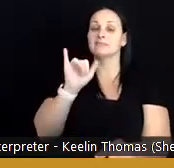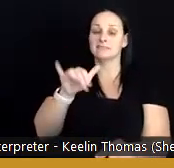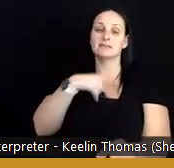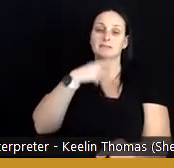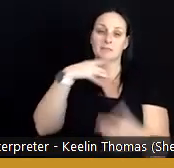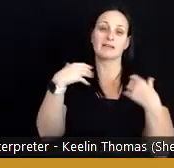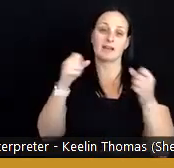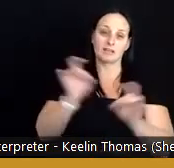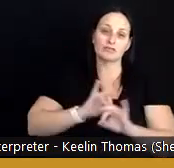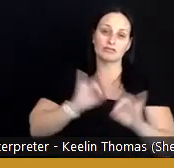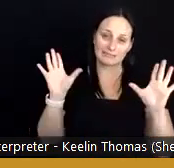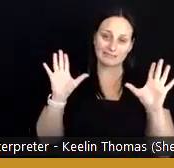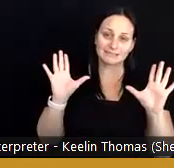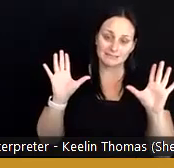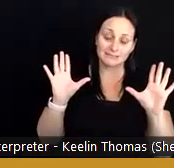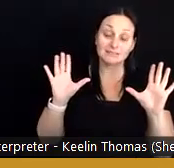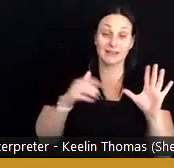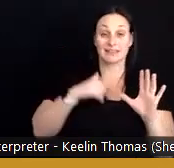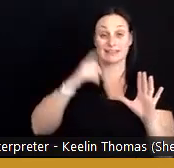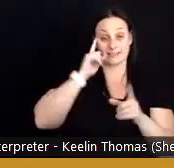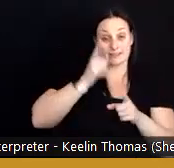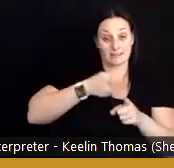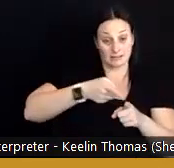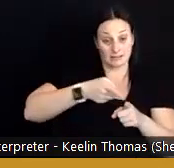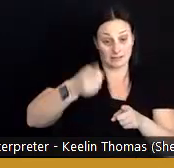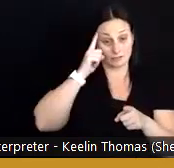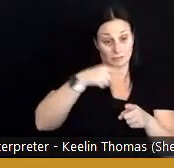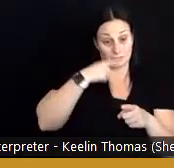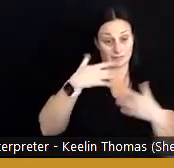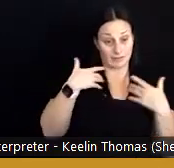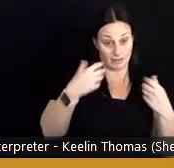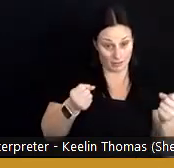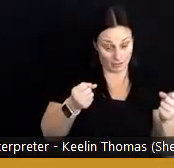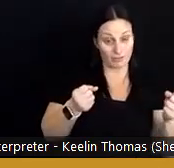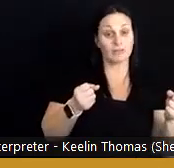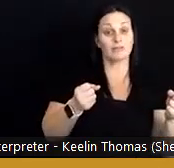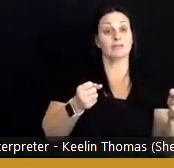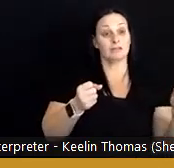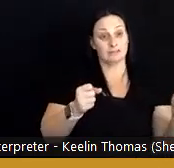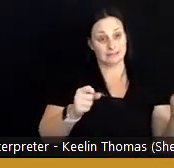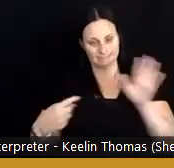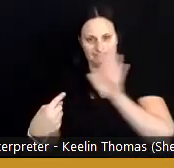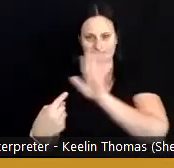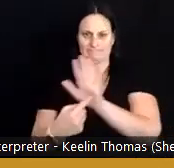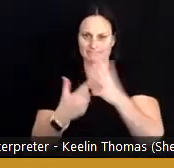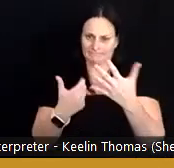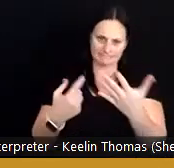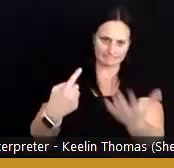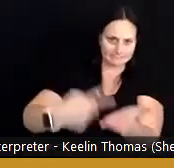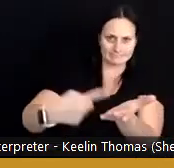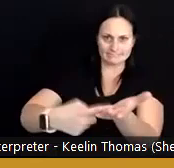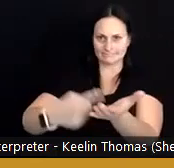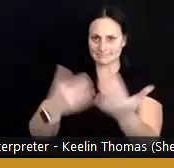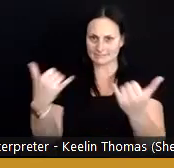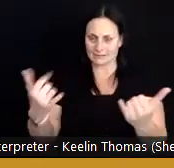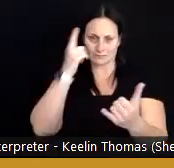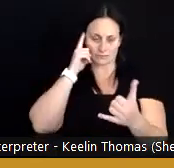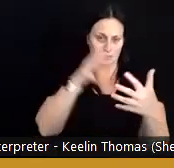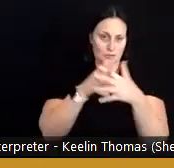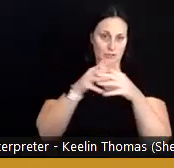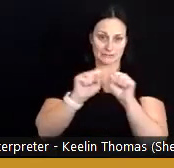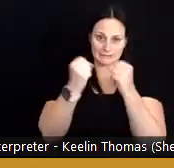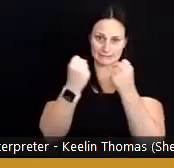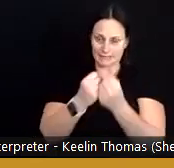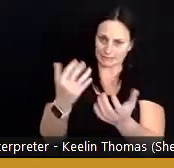crisis. And I think the field of public health bringing this to the forefront of our conversations in American society